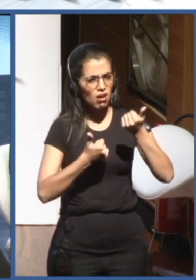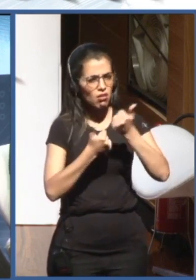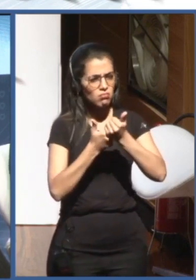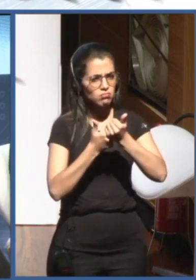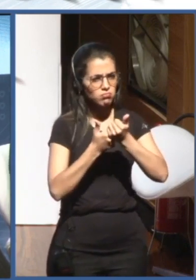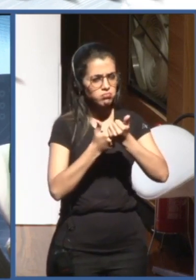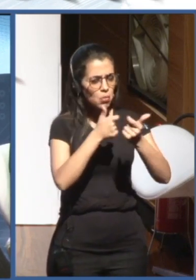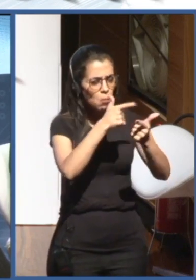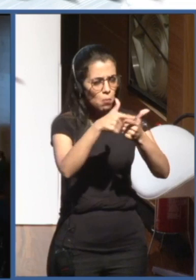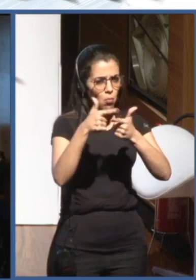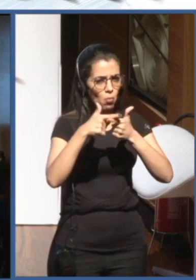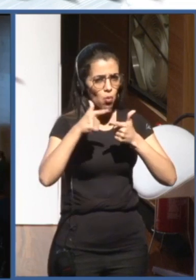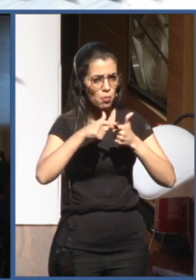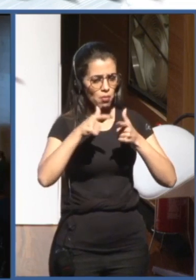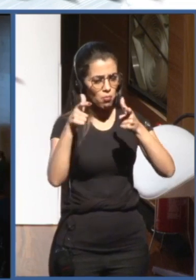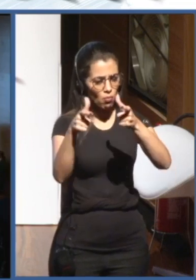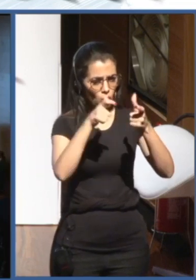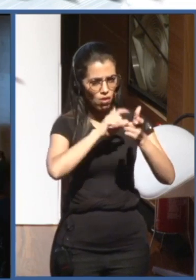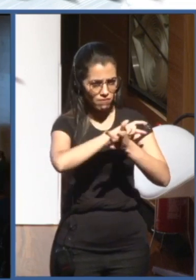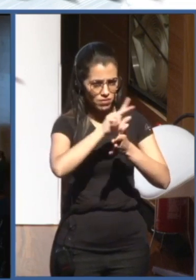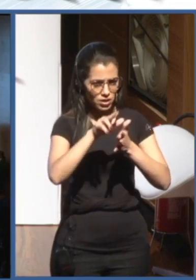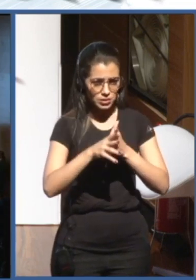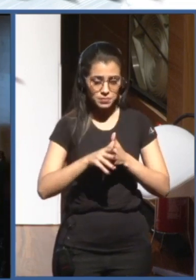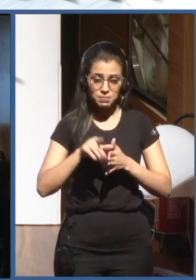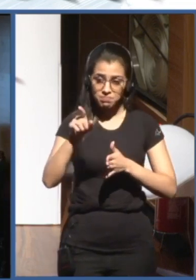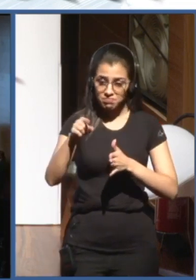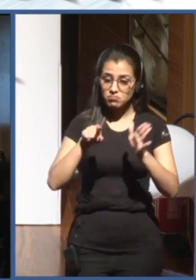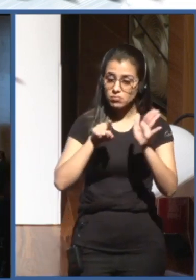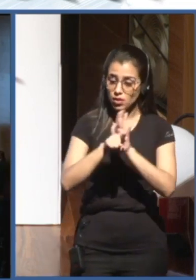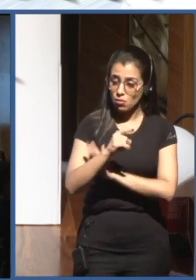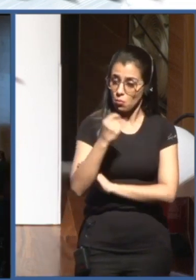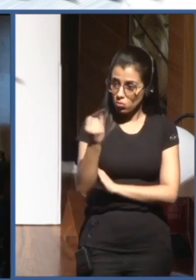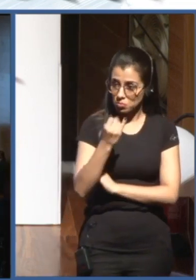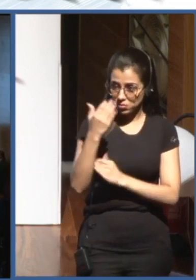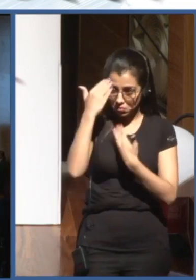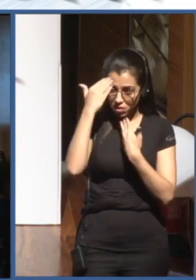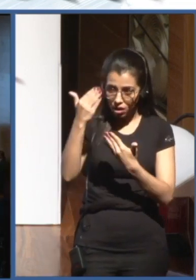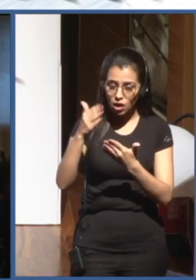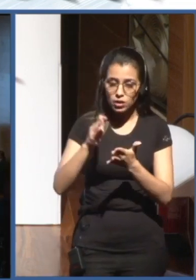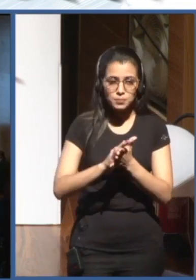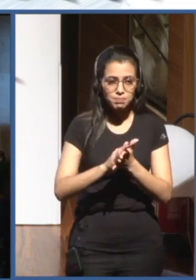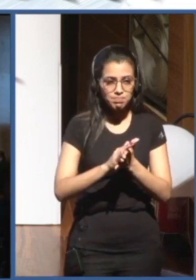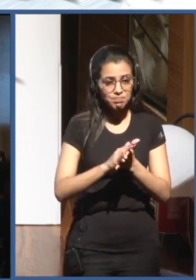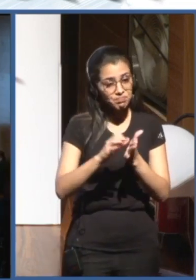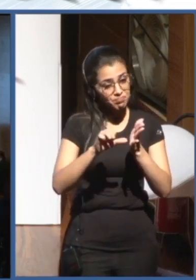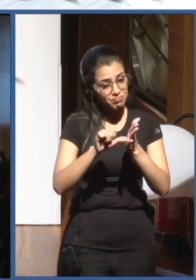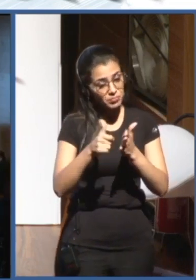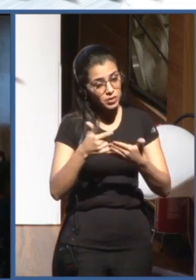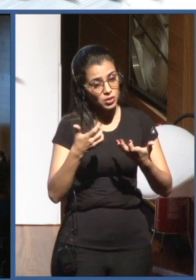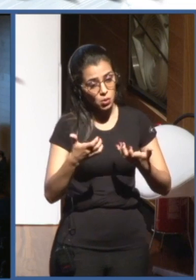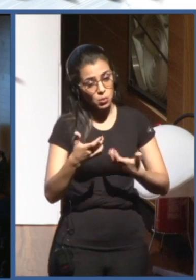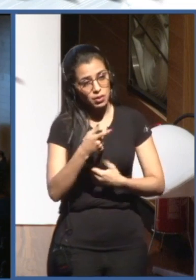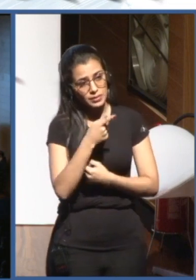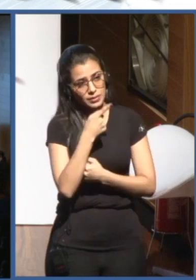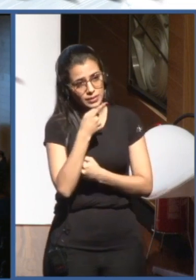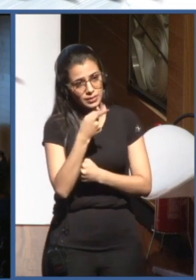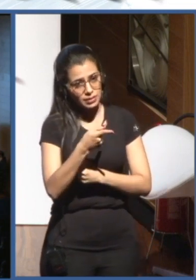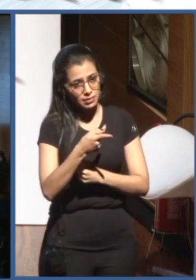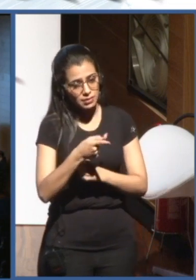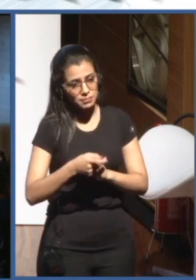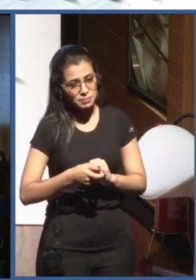Yes, this is really a good question. Thank you, Mois. First of all, I would like to say that the overall goal